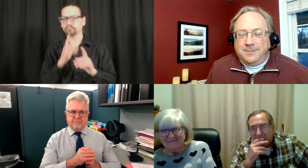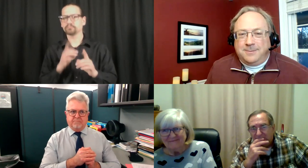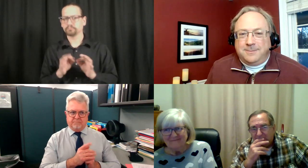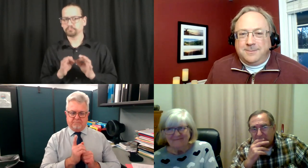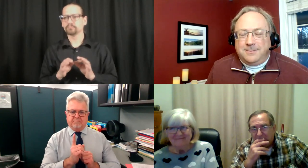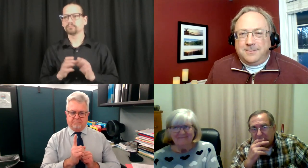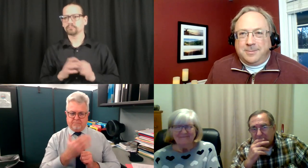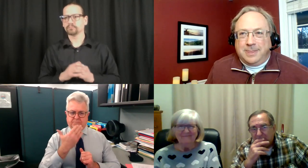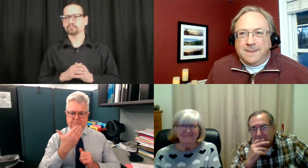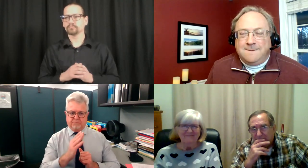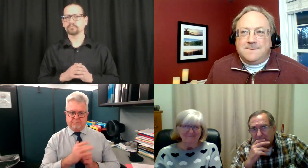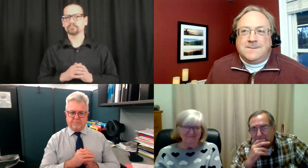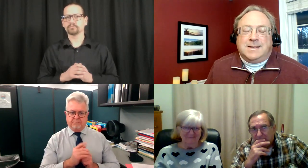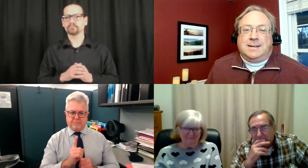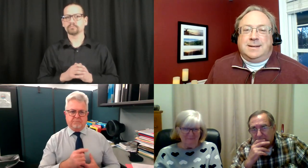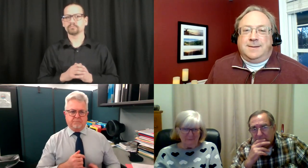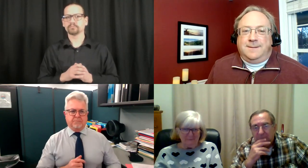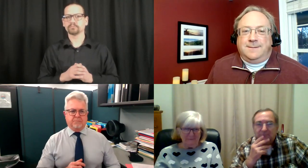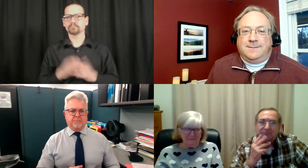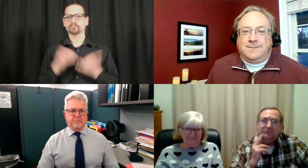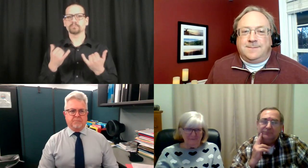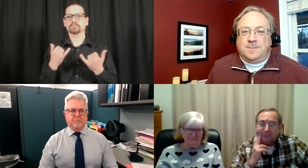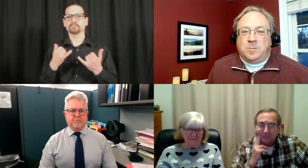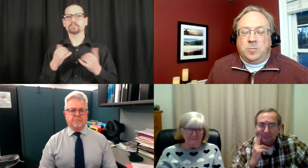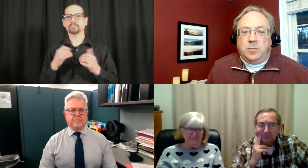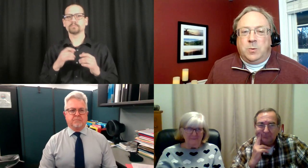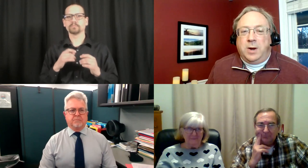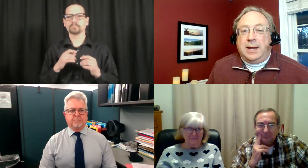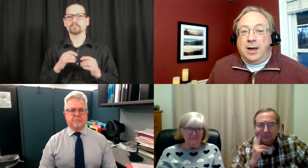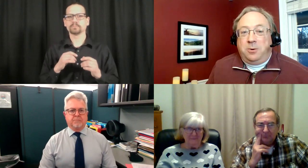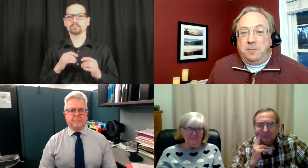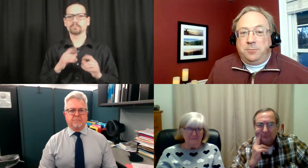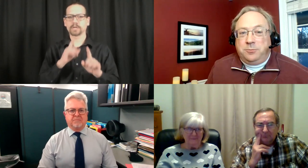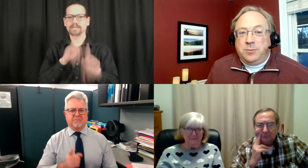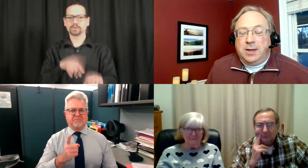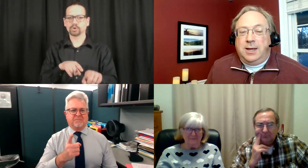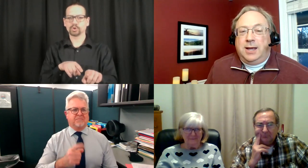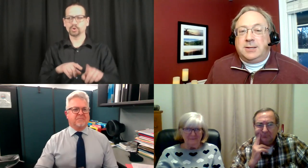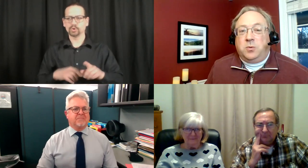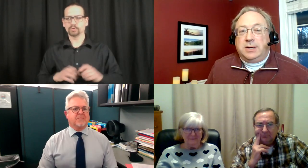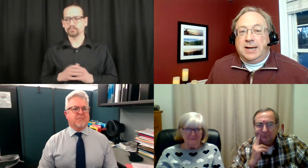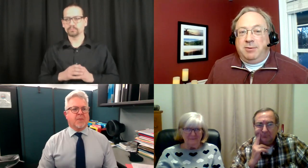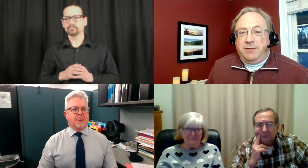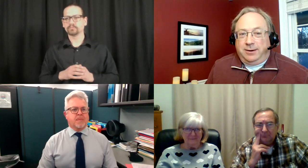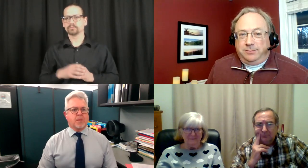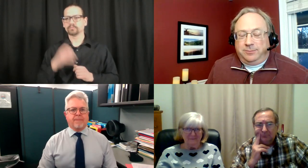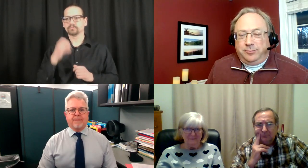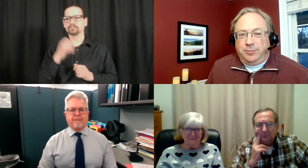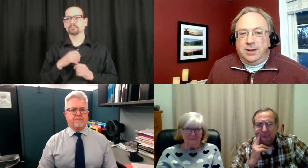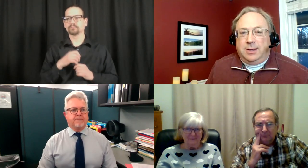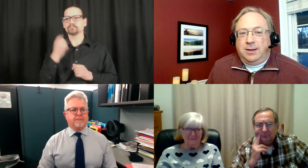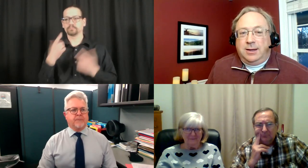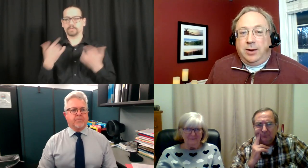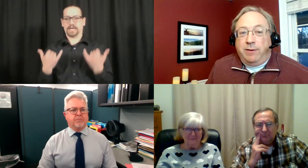flu? Or is it a one-time event? Right now, it's a one-time event.